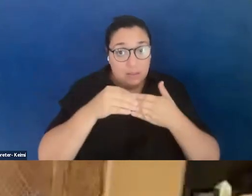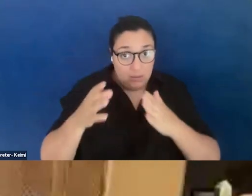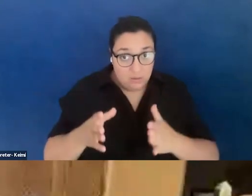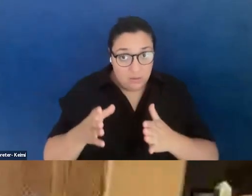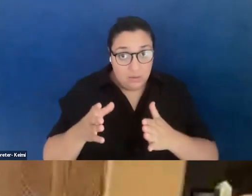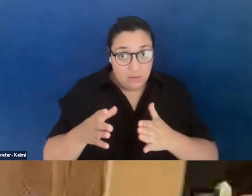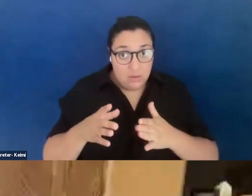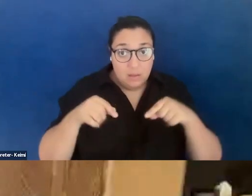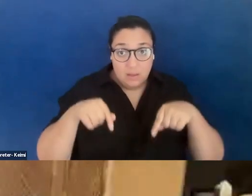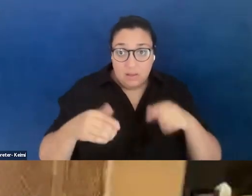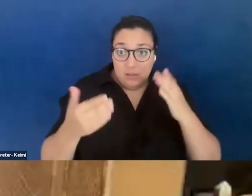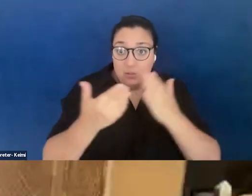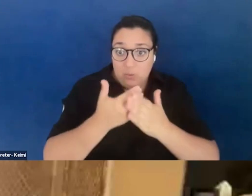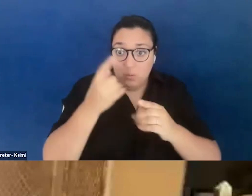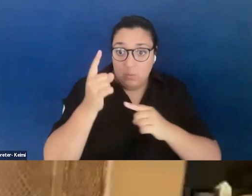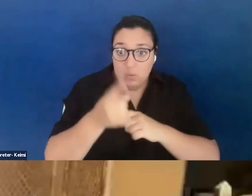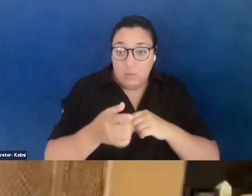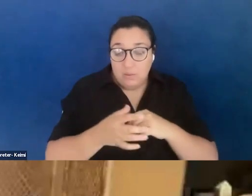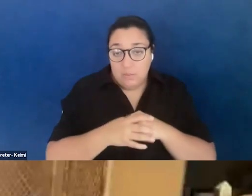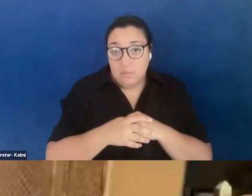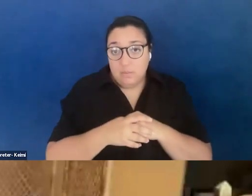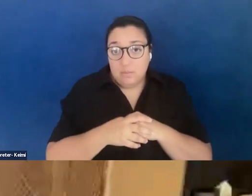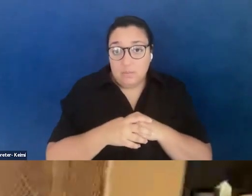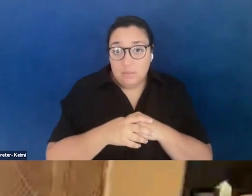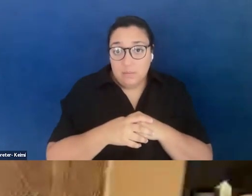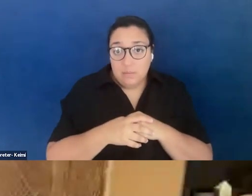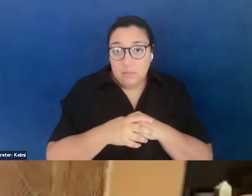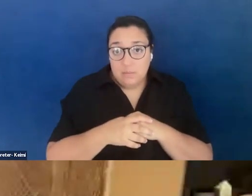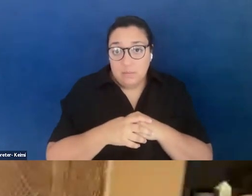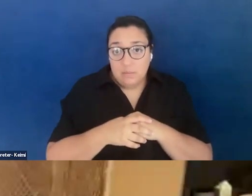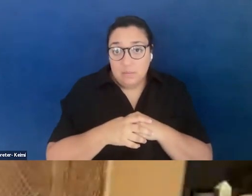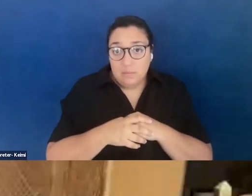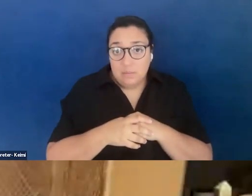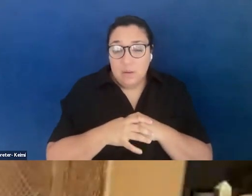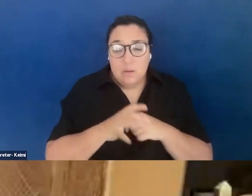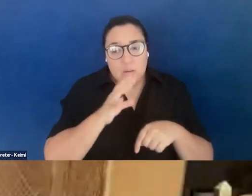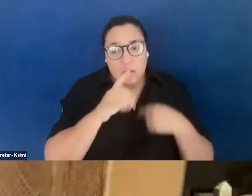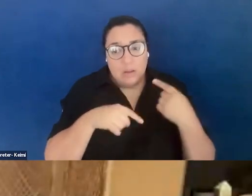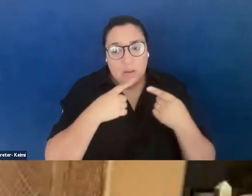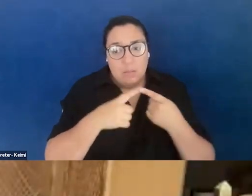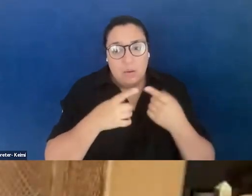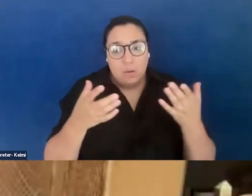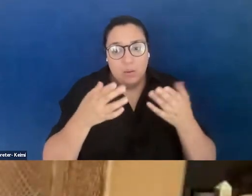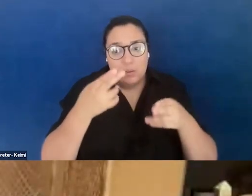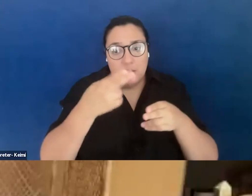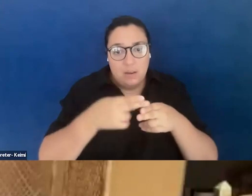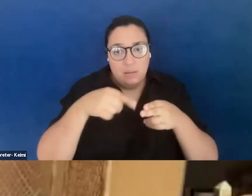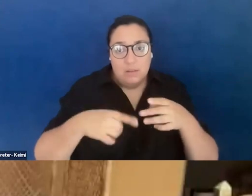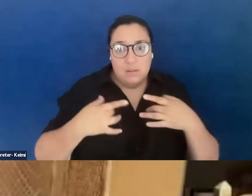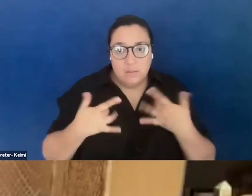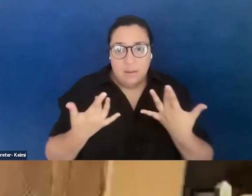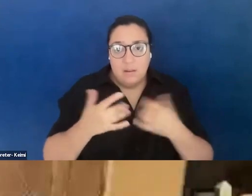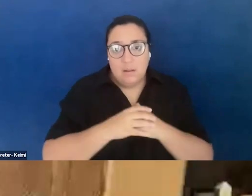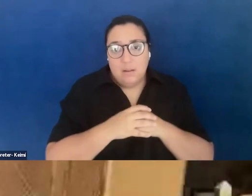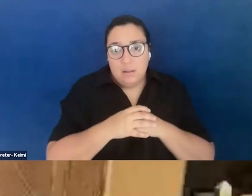moment, right? But when we were talking about what to name this event, and we were like, you know, I